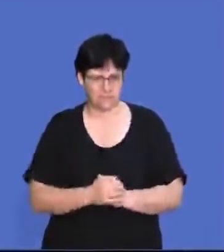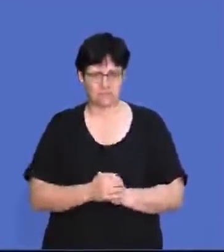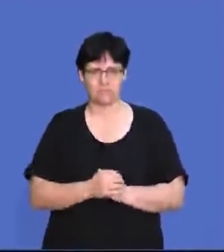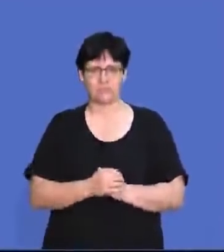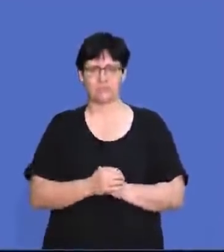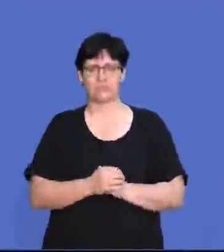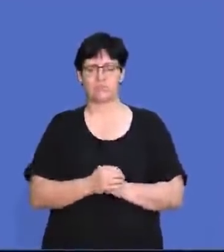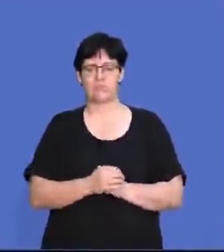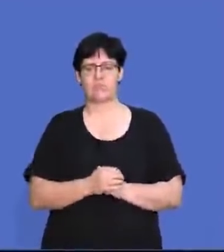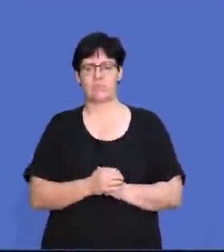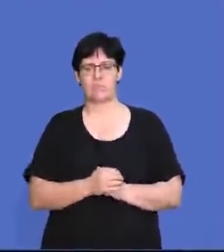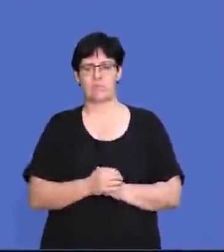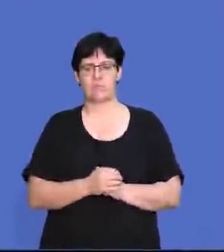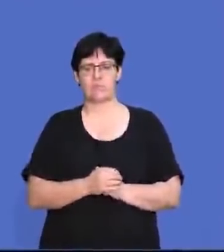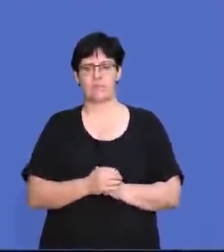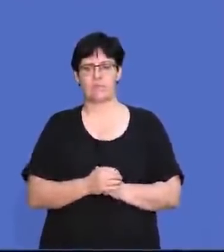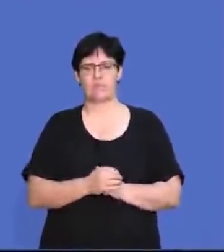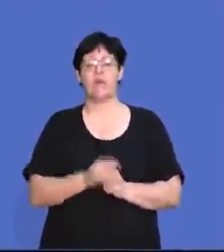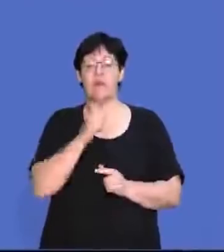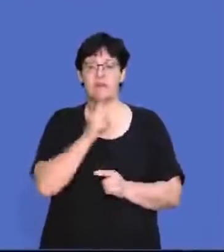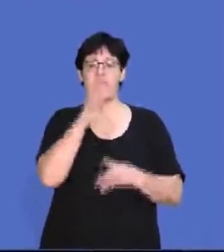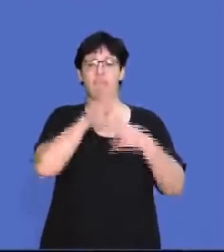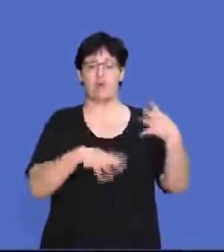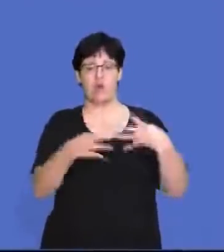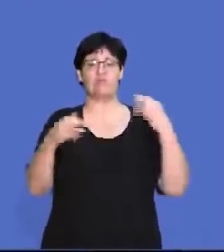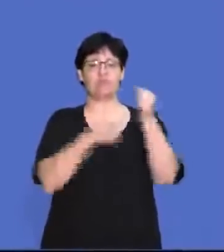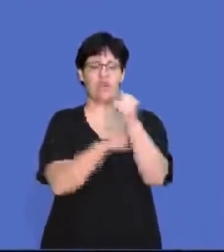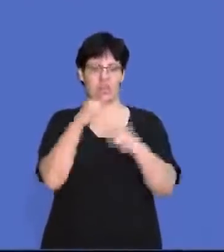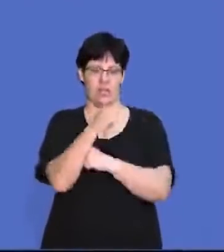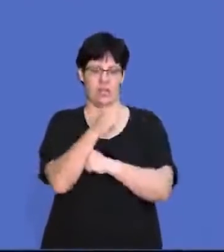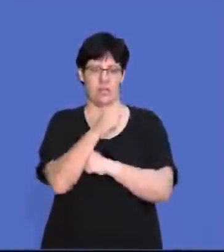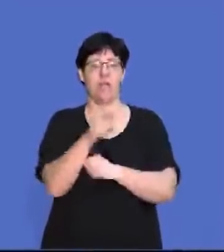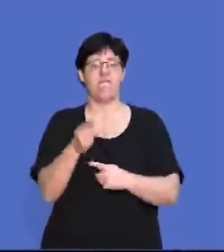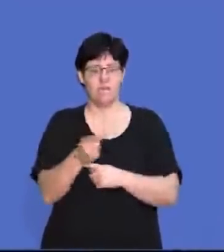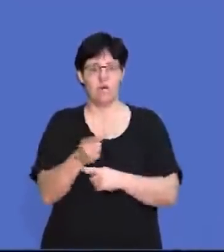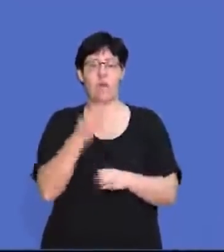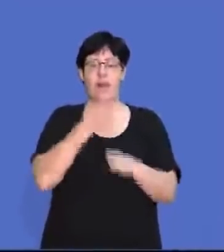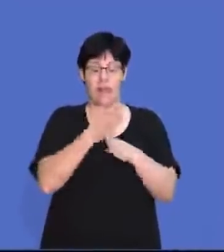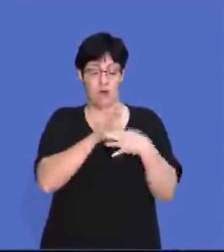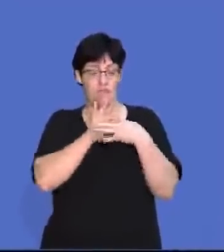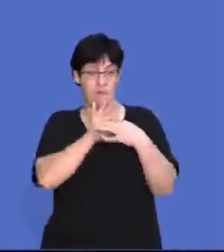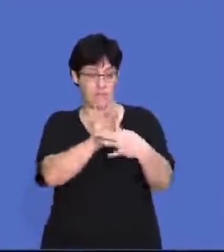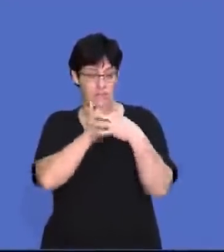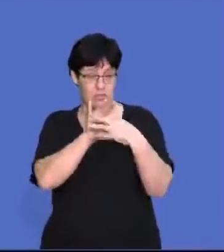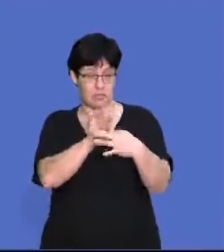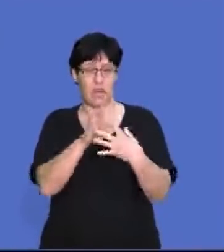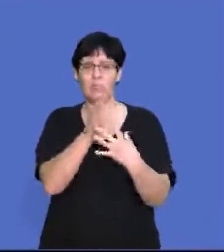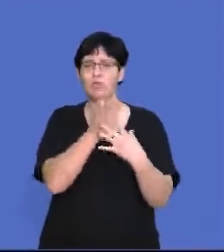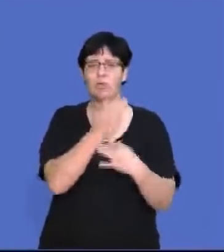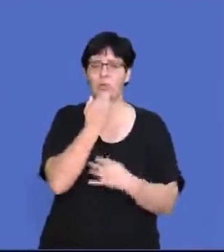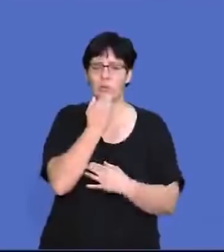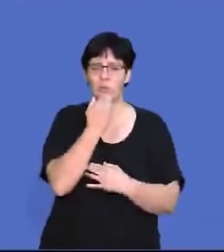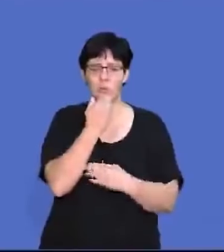So firstly, it provides a framework or structure for labor relations between